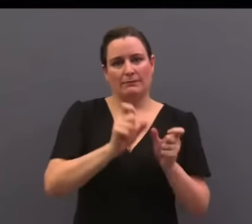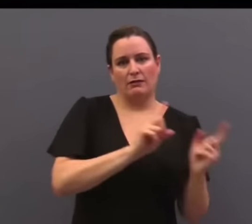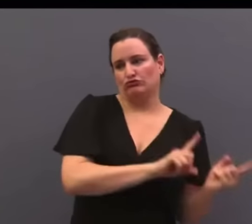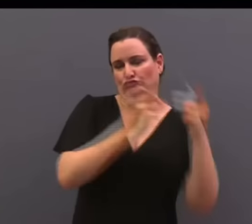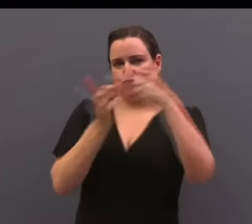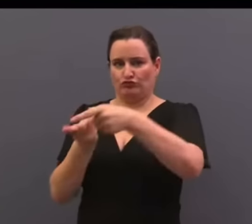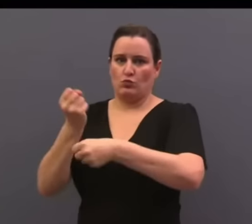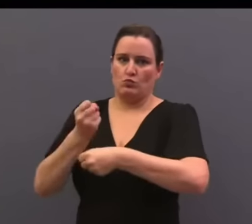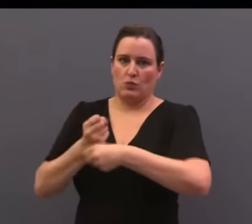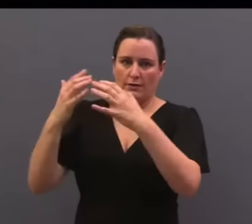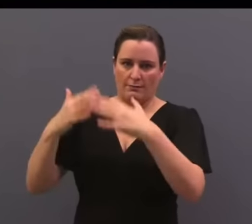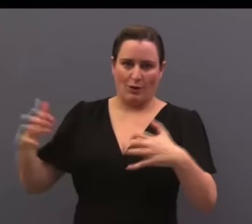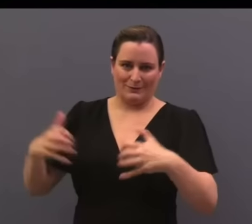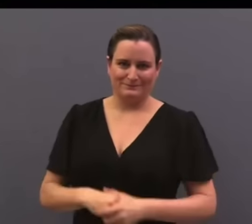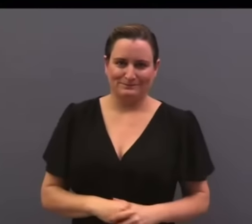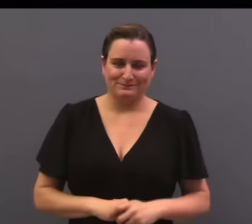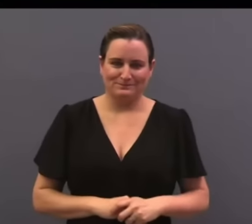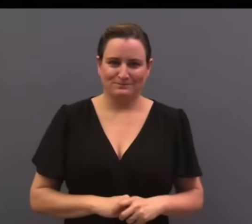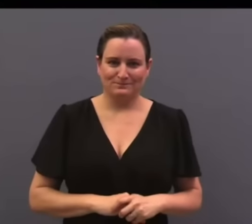of the ten. It's 10%.